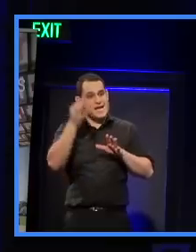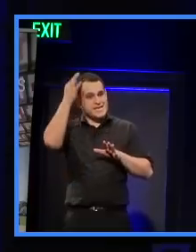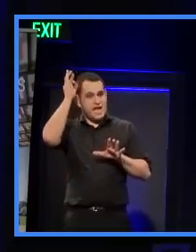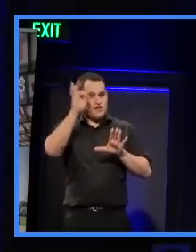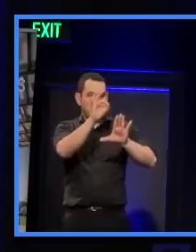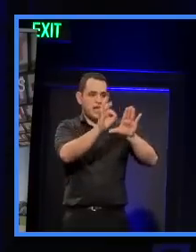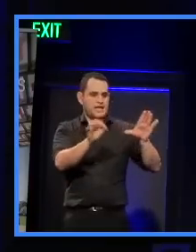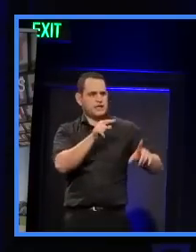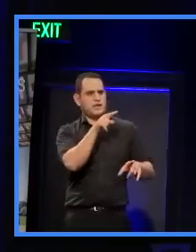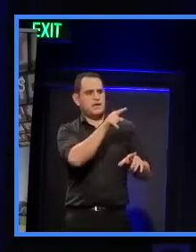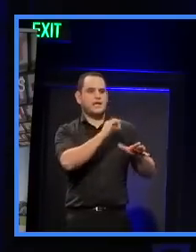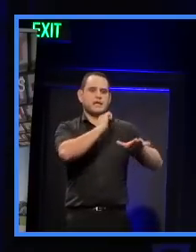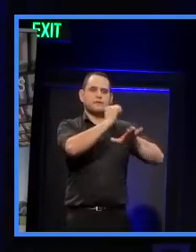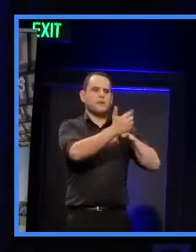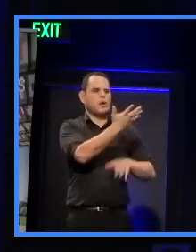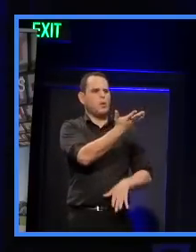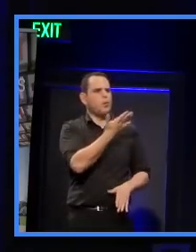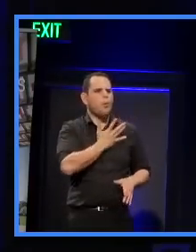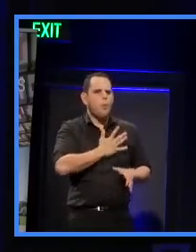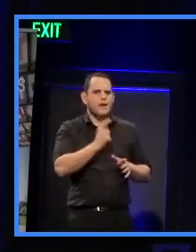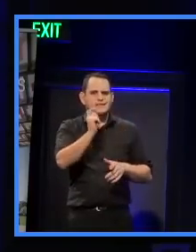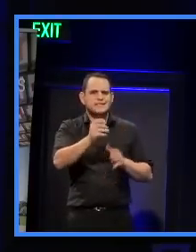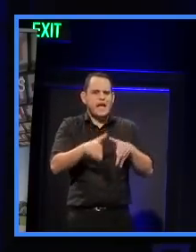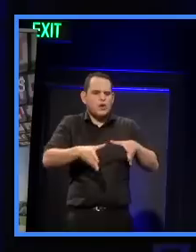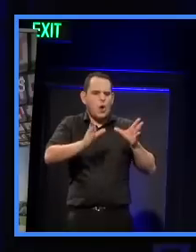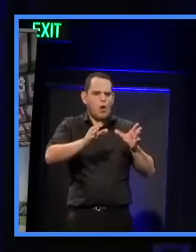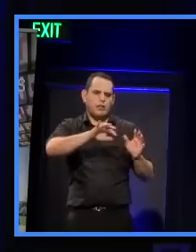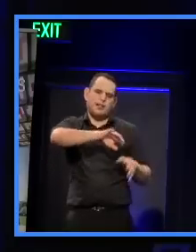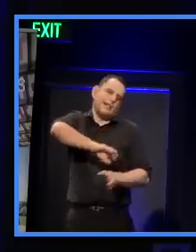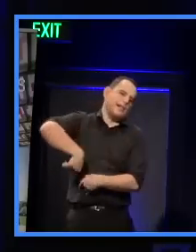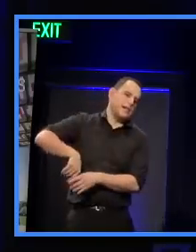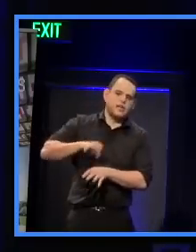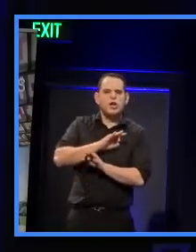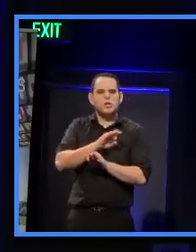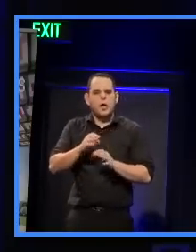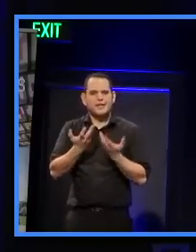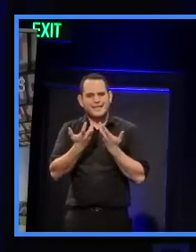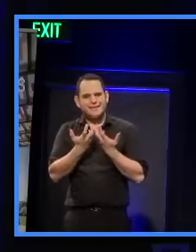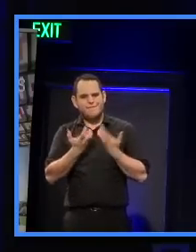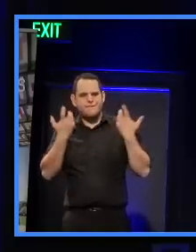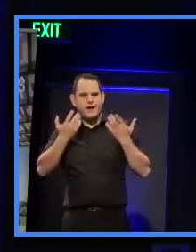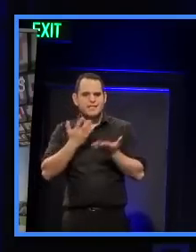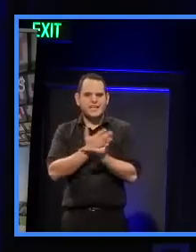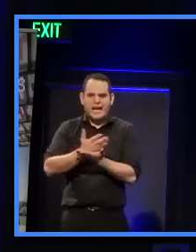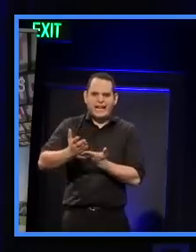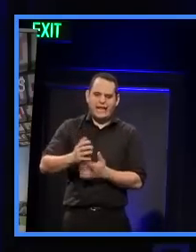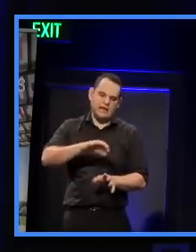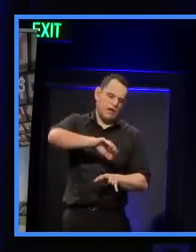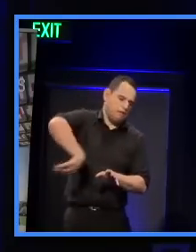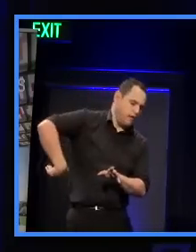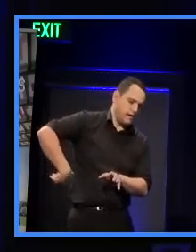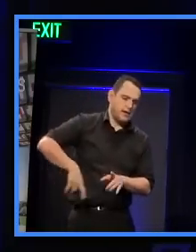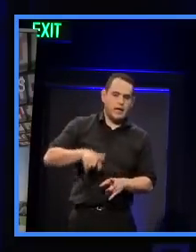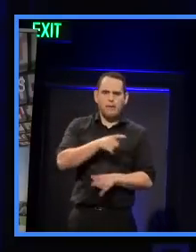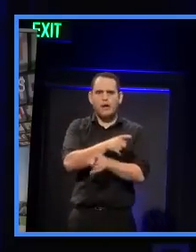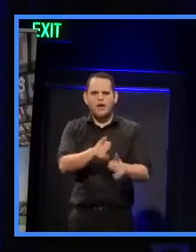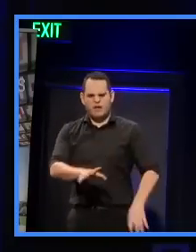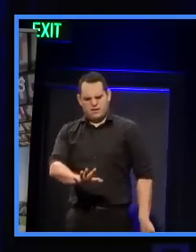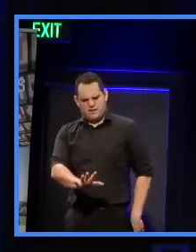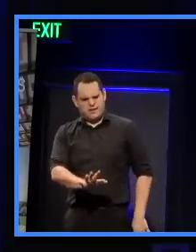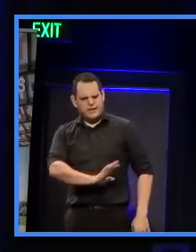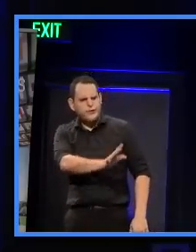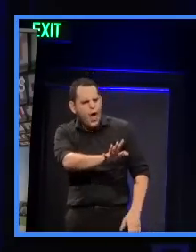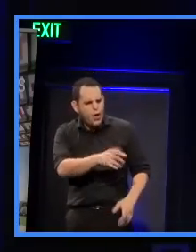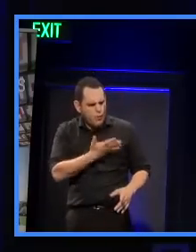actually included the removal of the town hall because it wasn't a sufficiently clean modernist building to fit in. Unfortunately, common sense